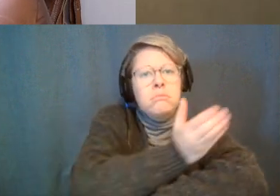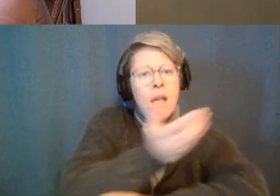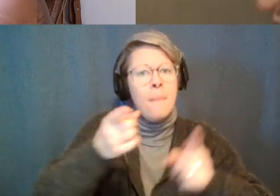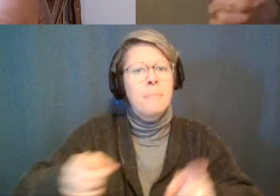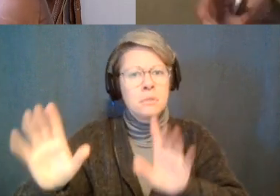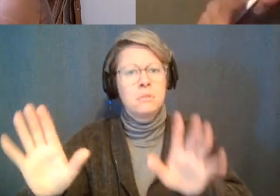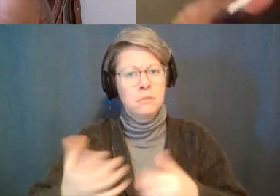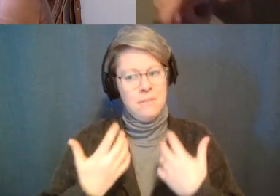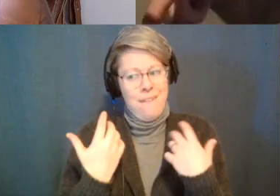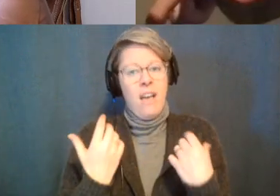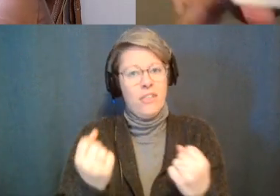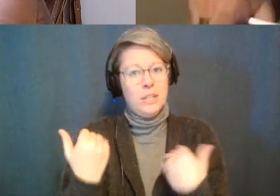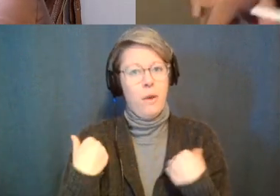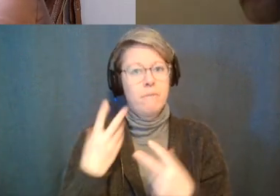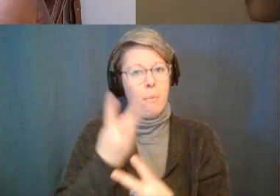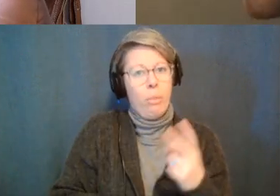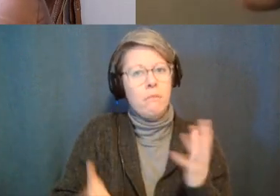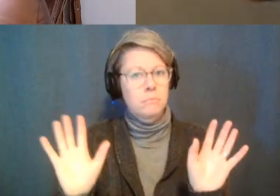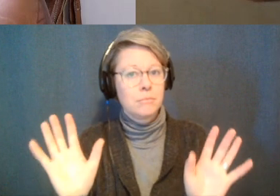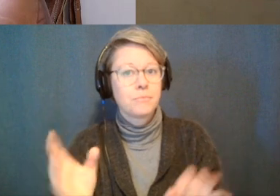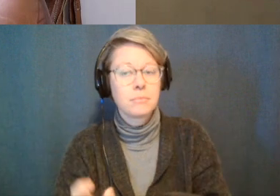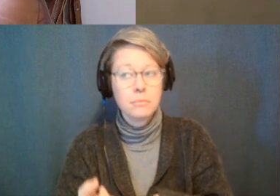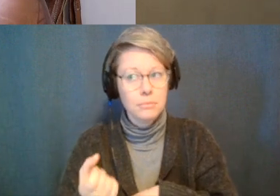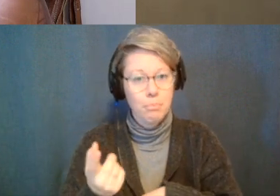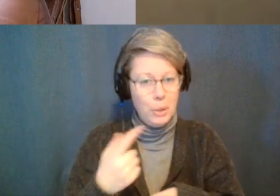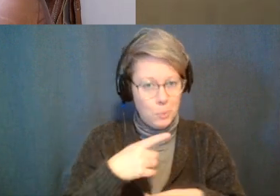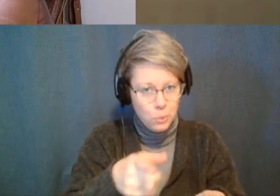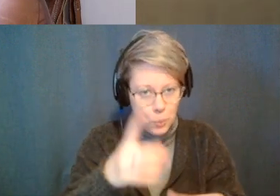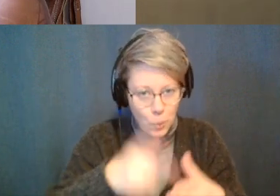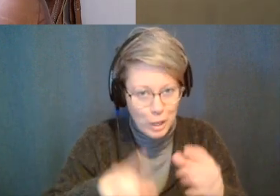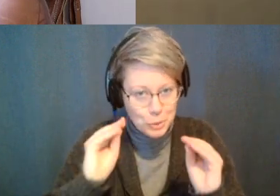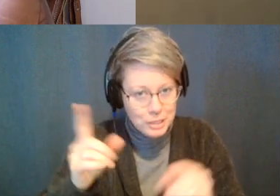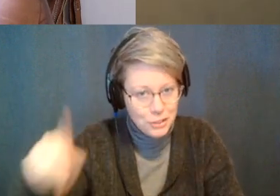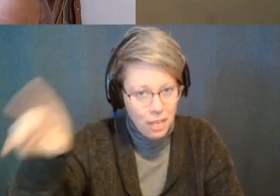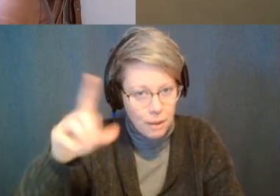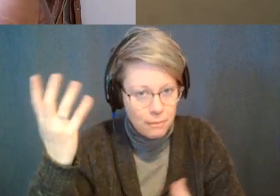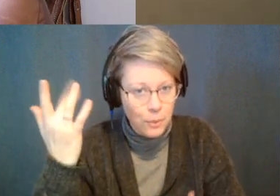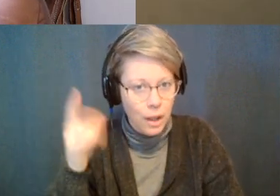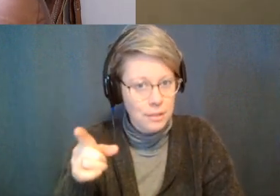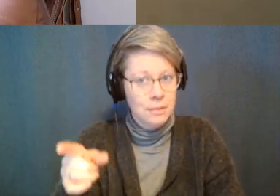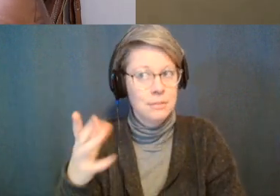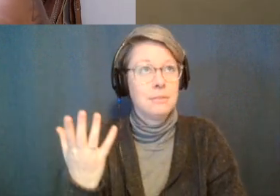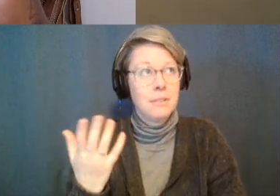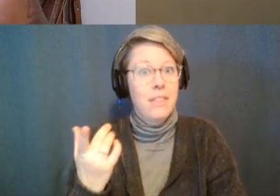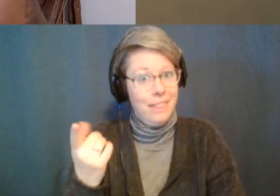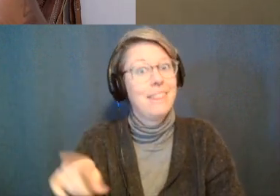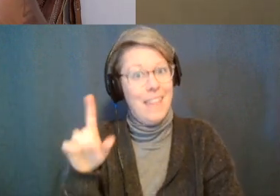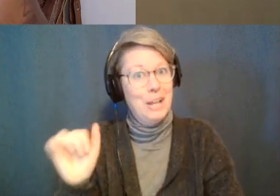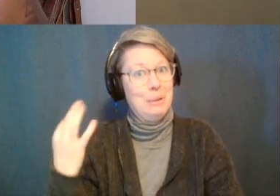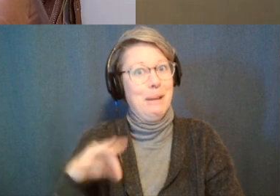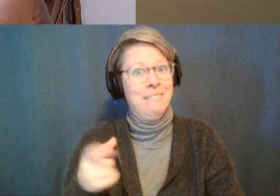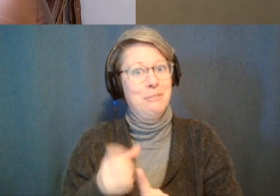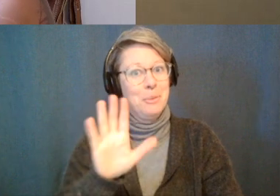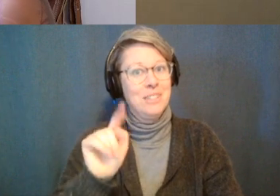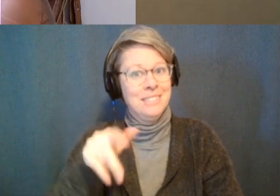probably healthier but like i was totally going to say what do you teach those people because they probably you know could really use some tips